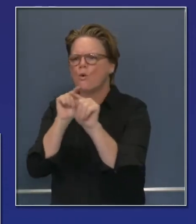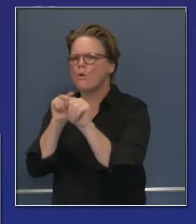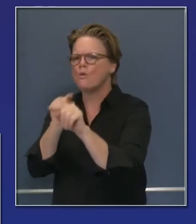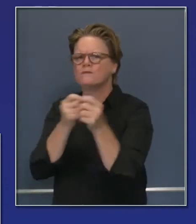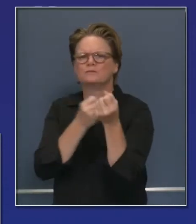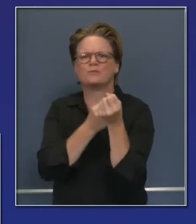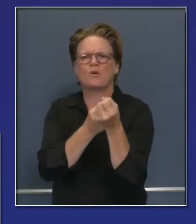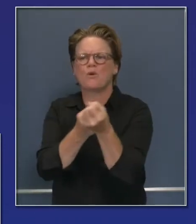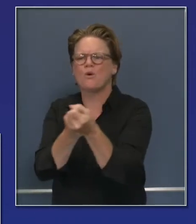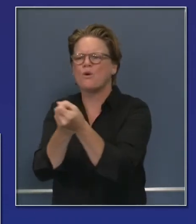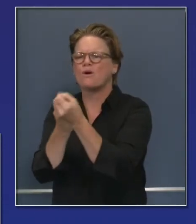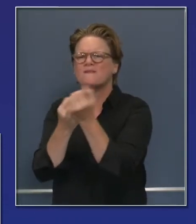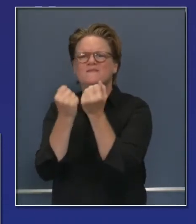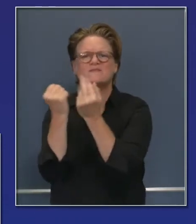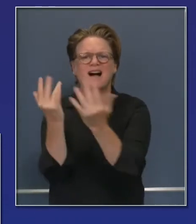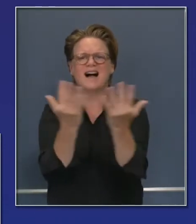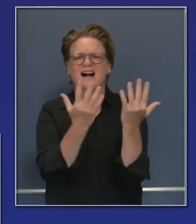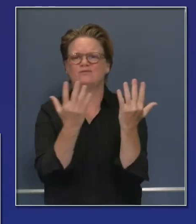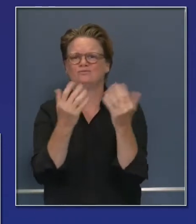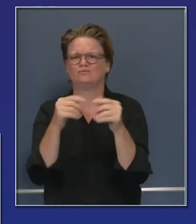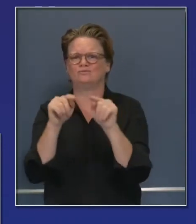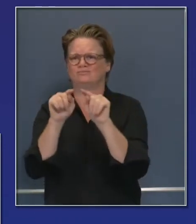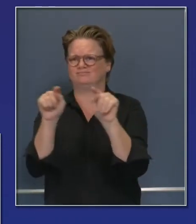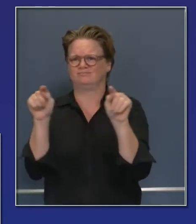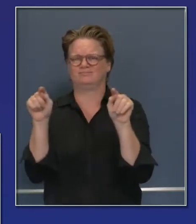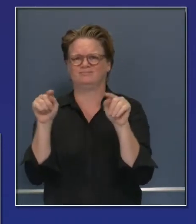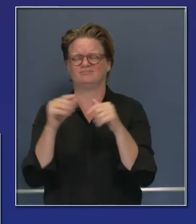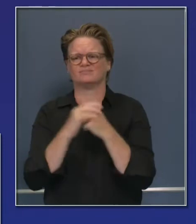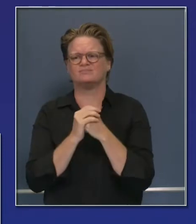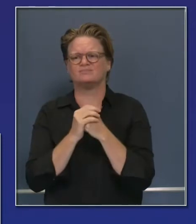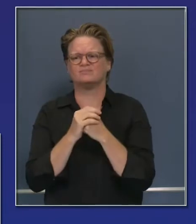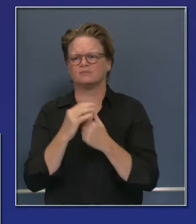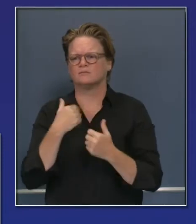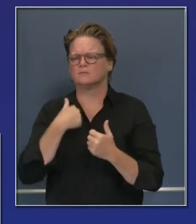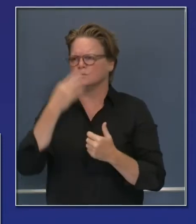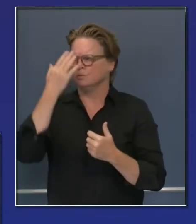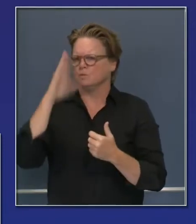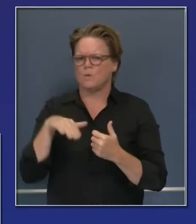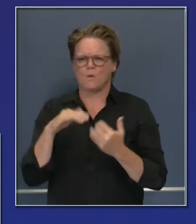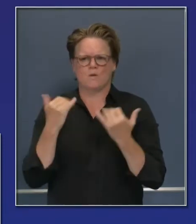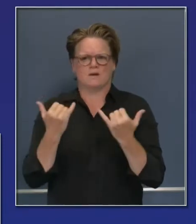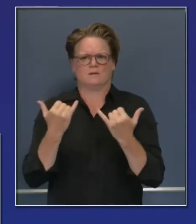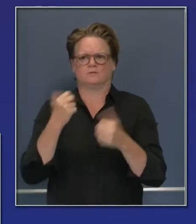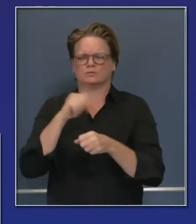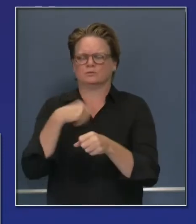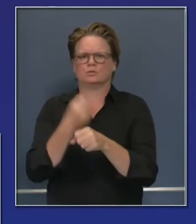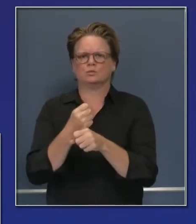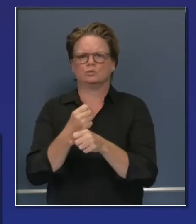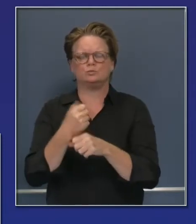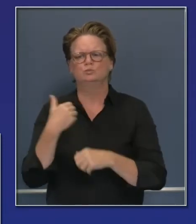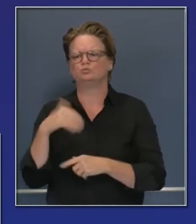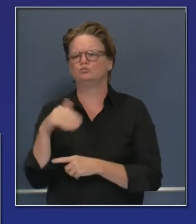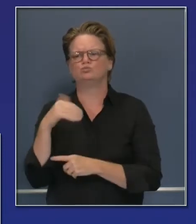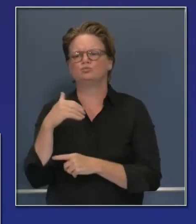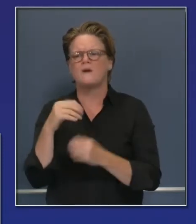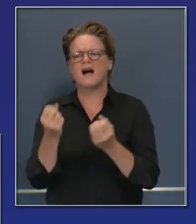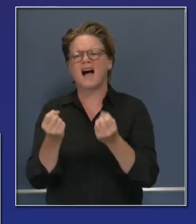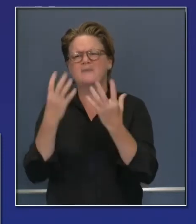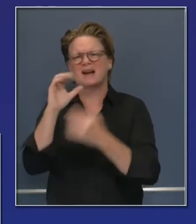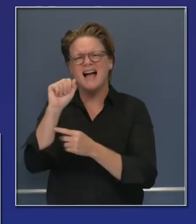Historic because we've already crossed the threshold already this year in terms of acreage burned